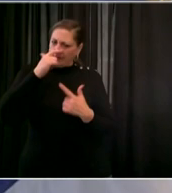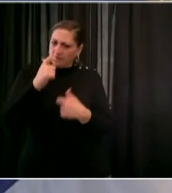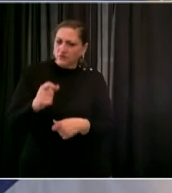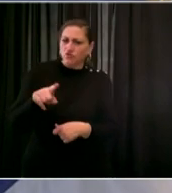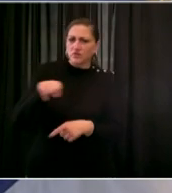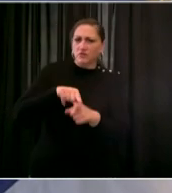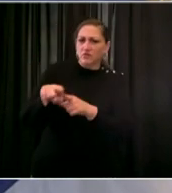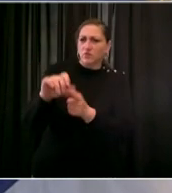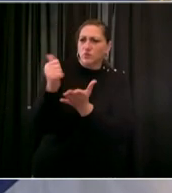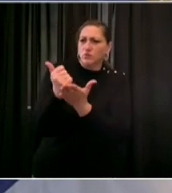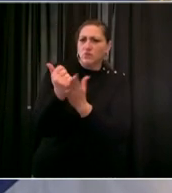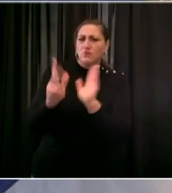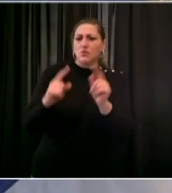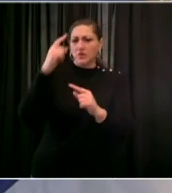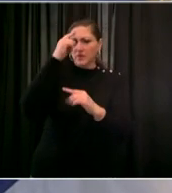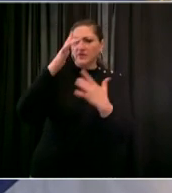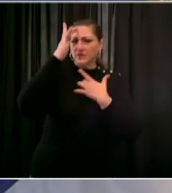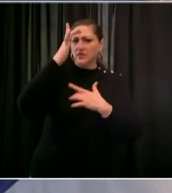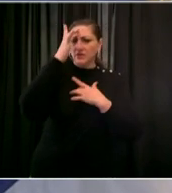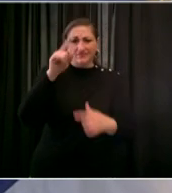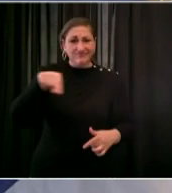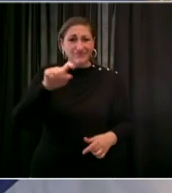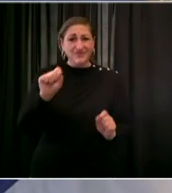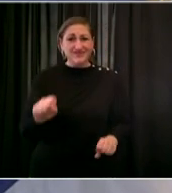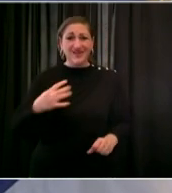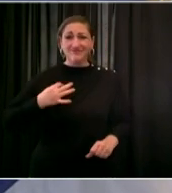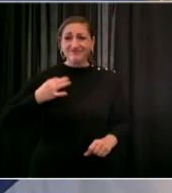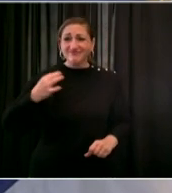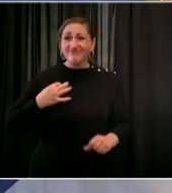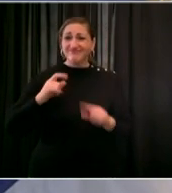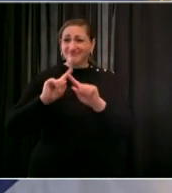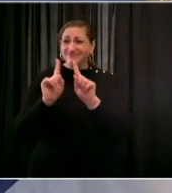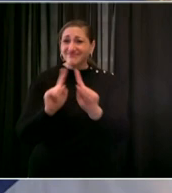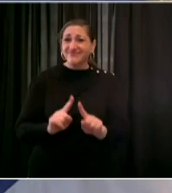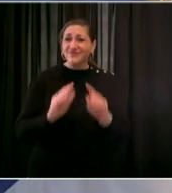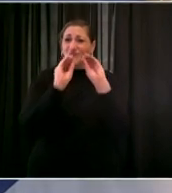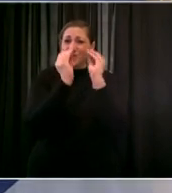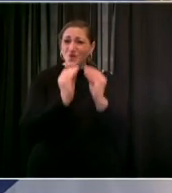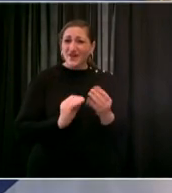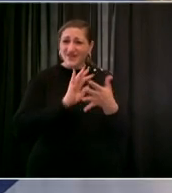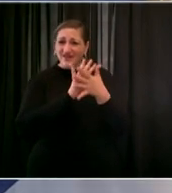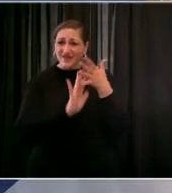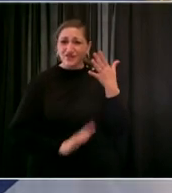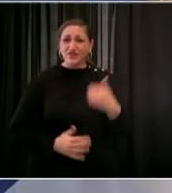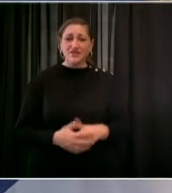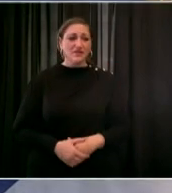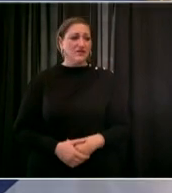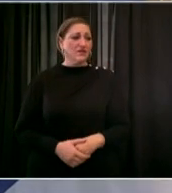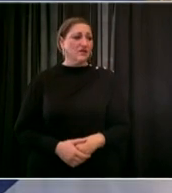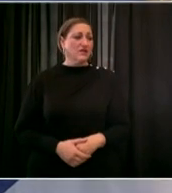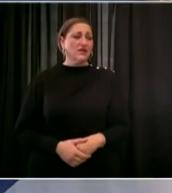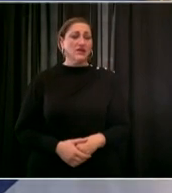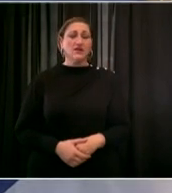or the street homeless advocacy project an outreach organization founded by my good friend civil rights